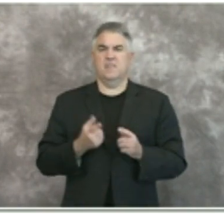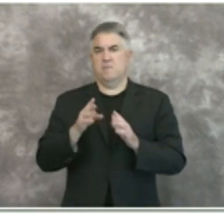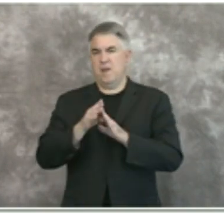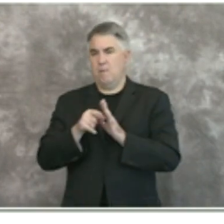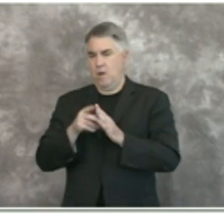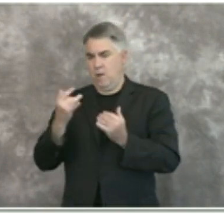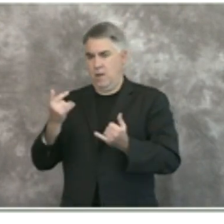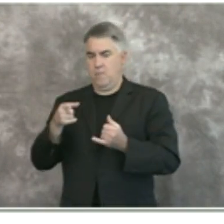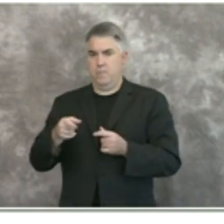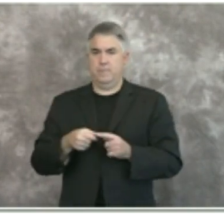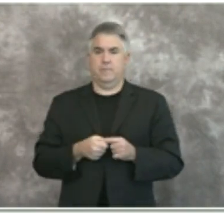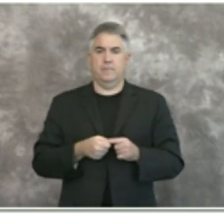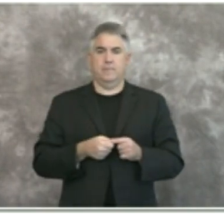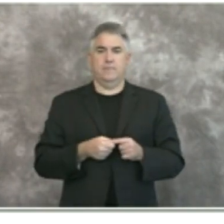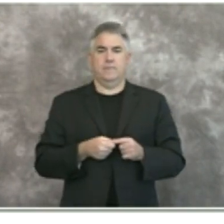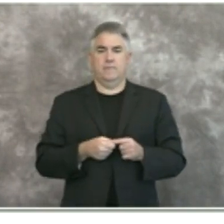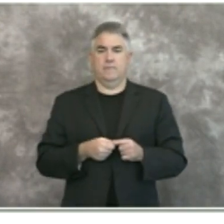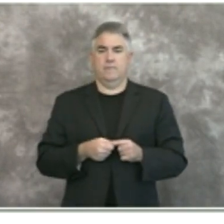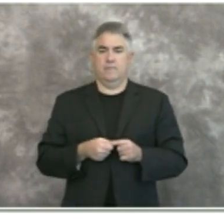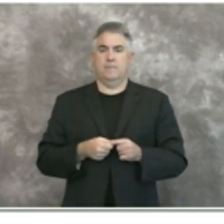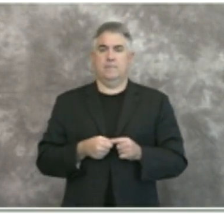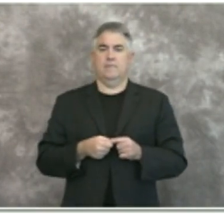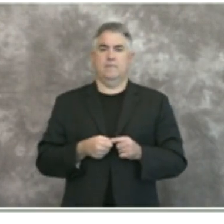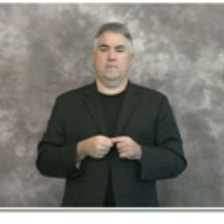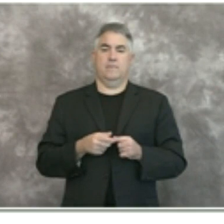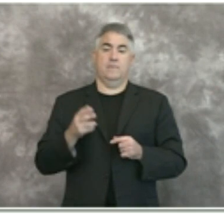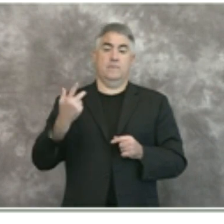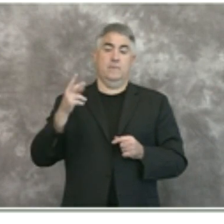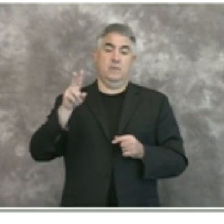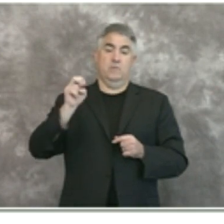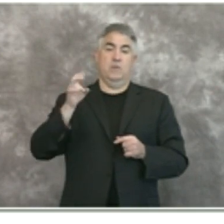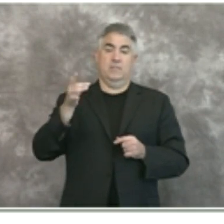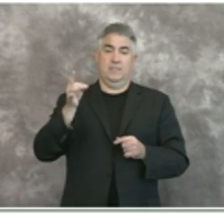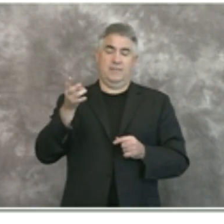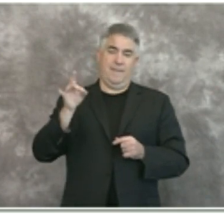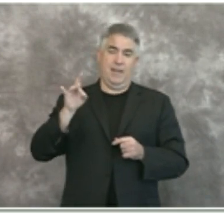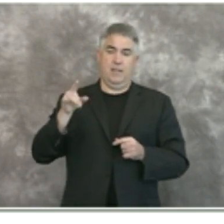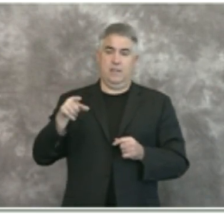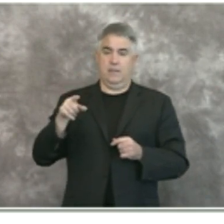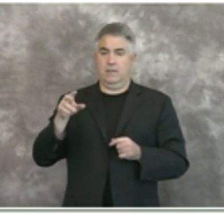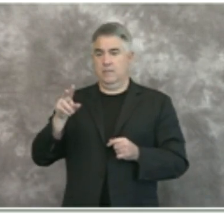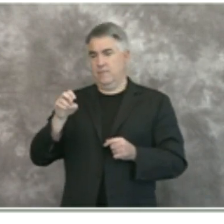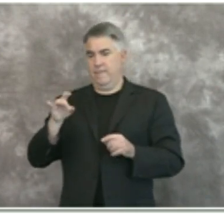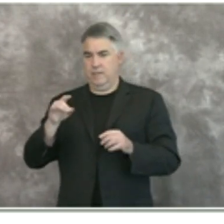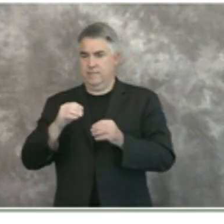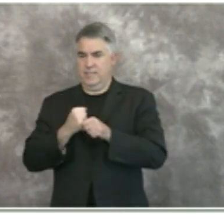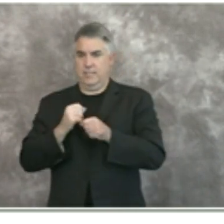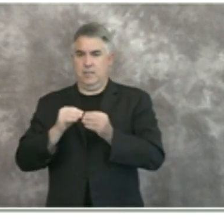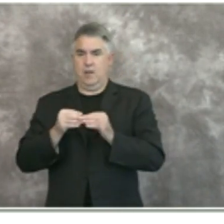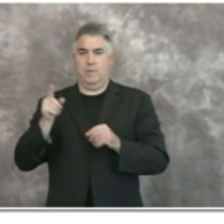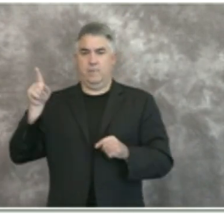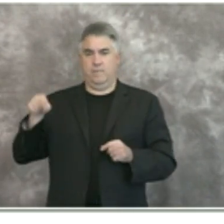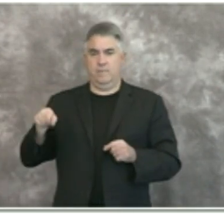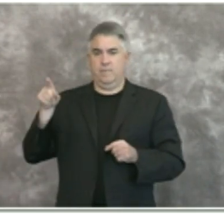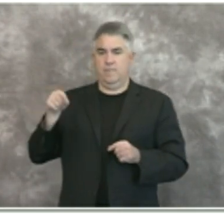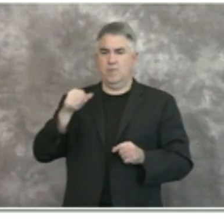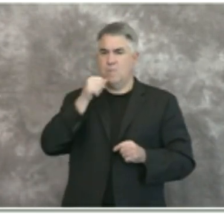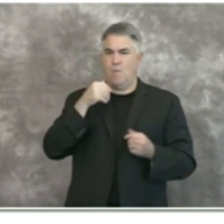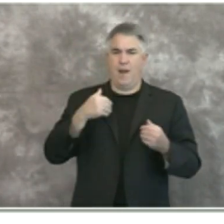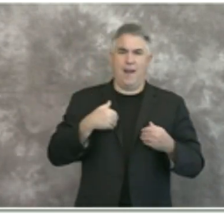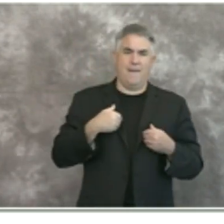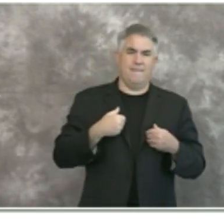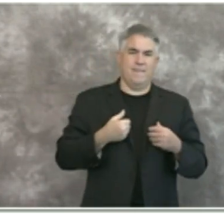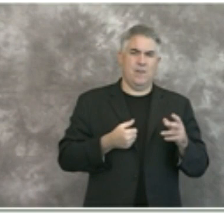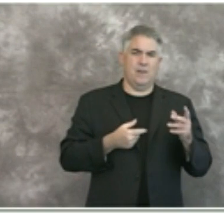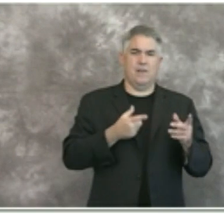278 of the uh 283 total number of deaths which means we do not have a race and ethnicity